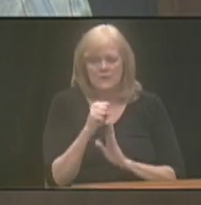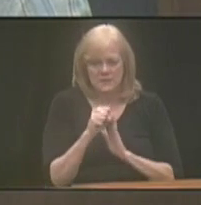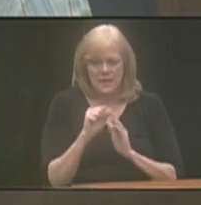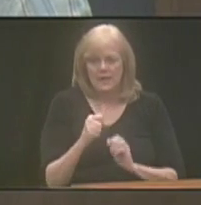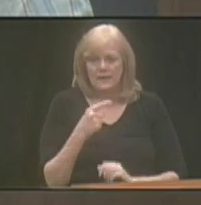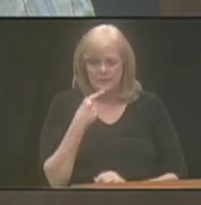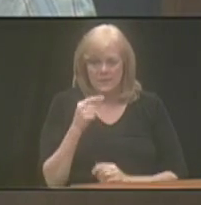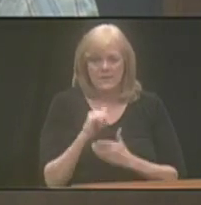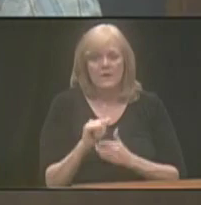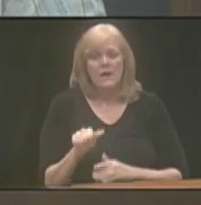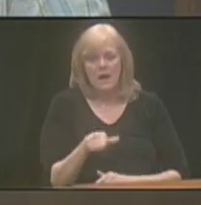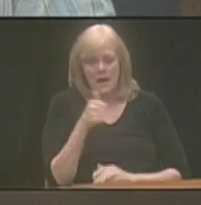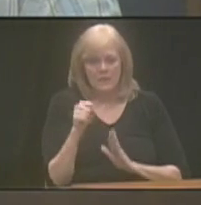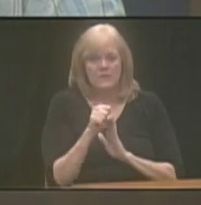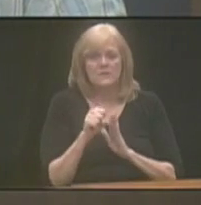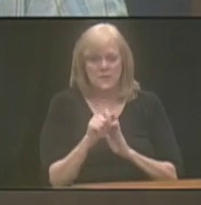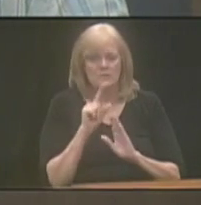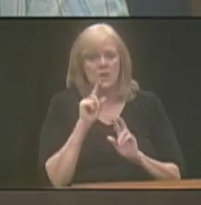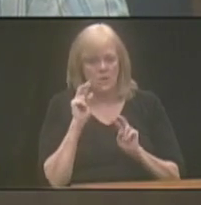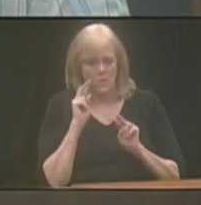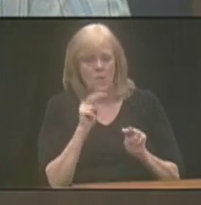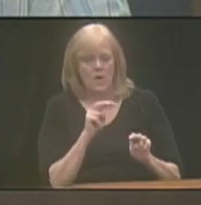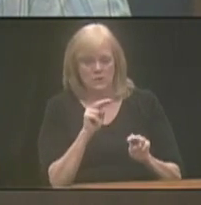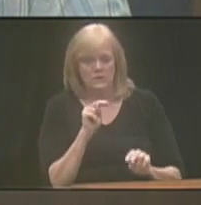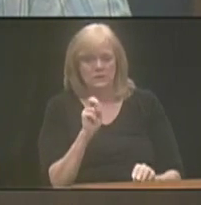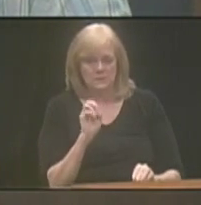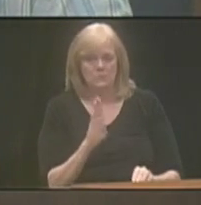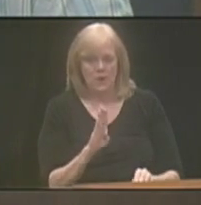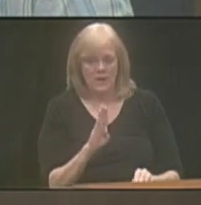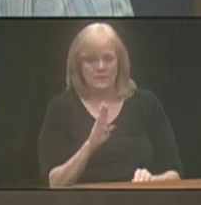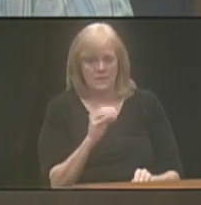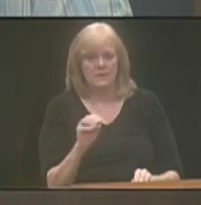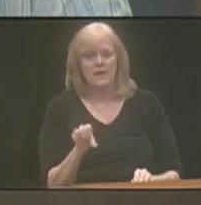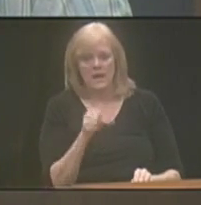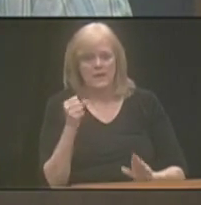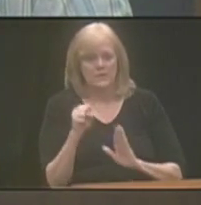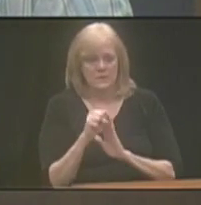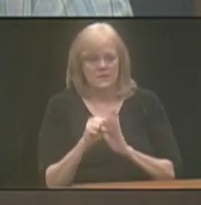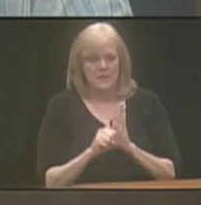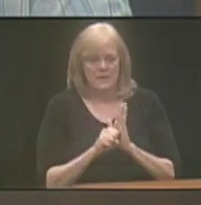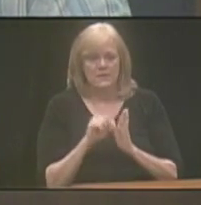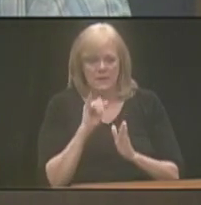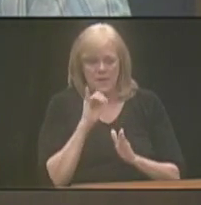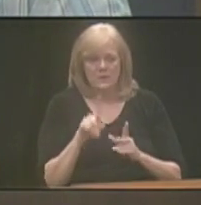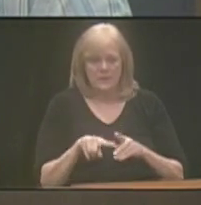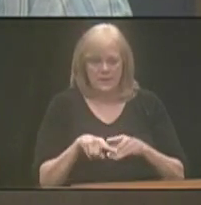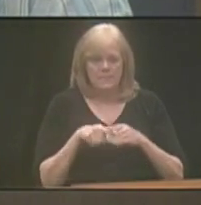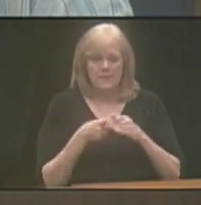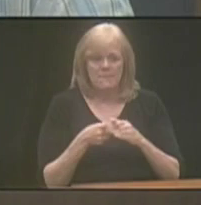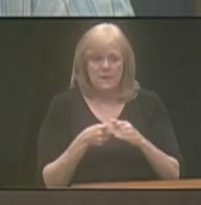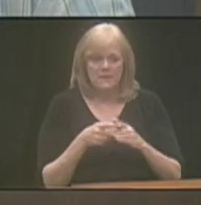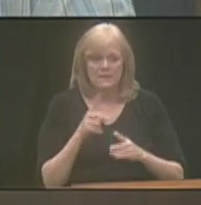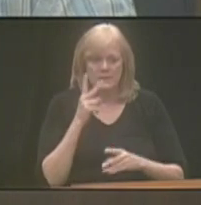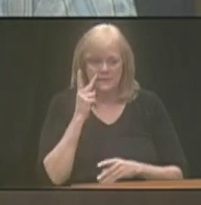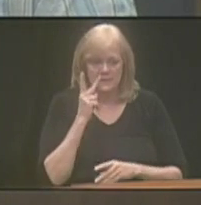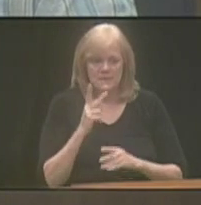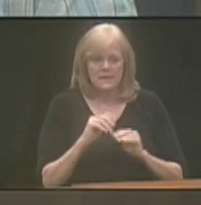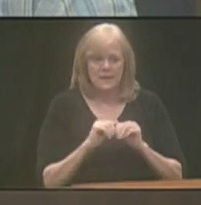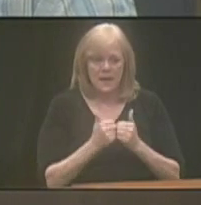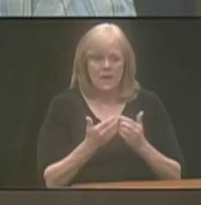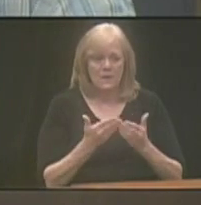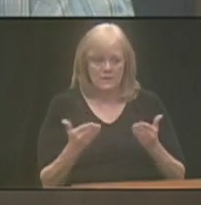And I can tell you that other states are watching Nebraska and the other states that are implementing to see how